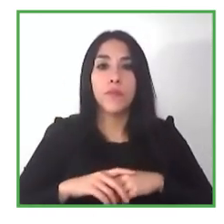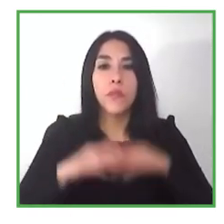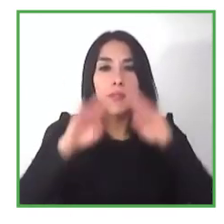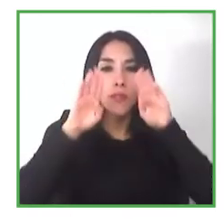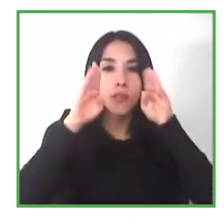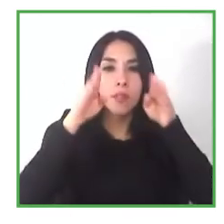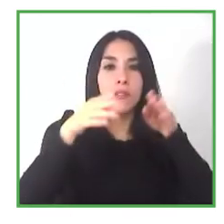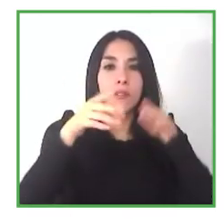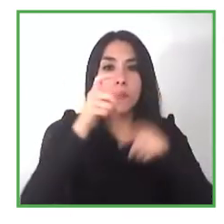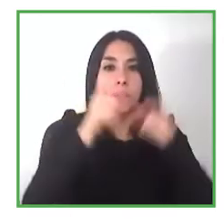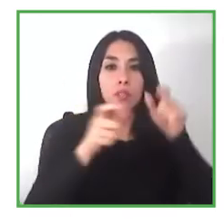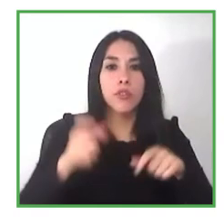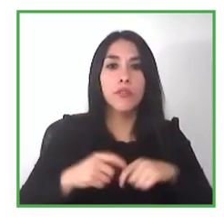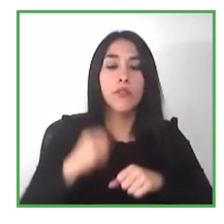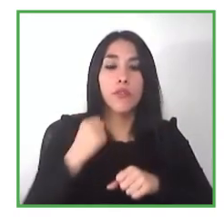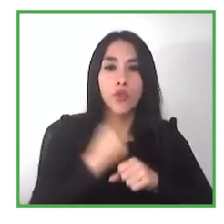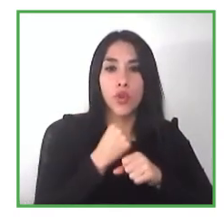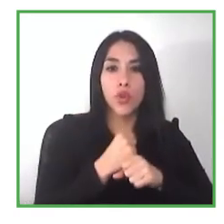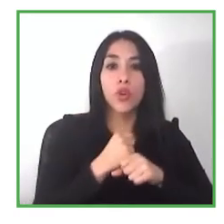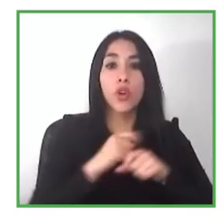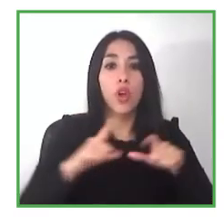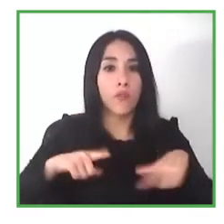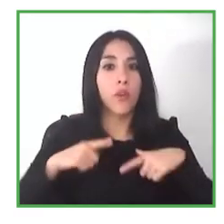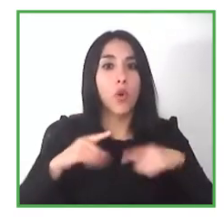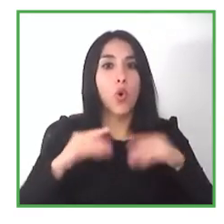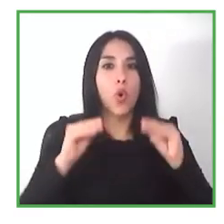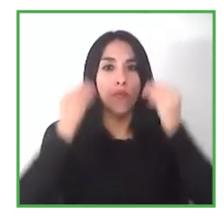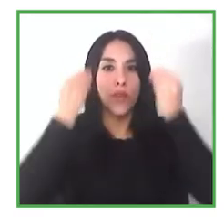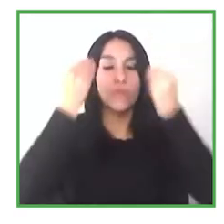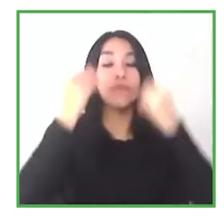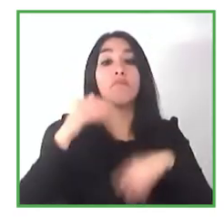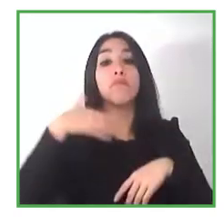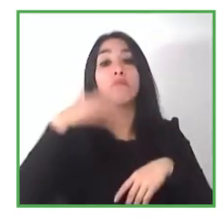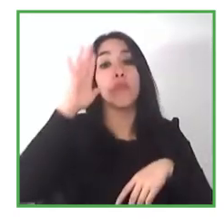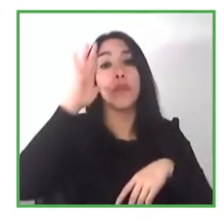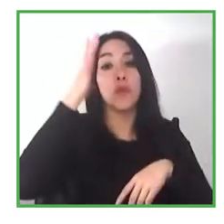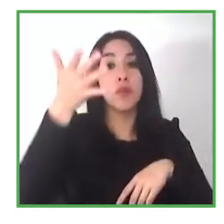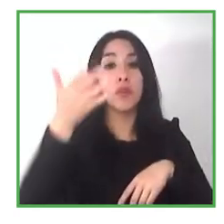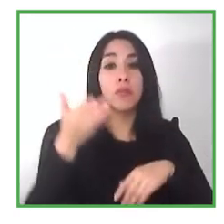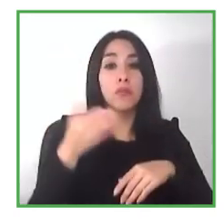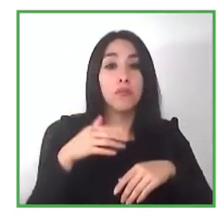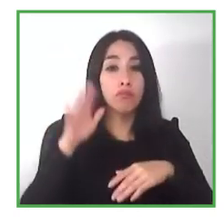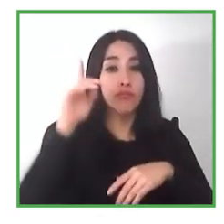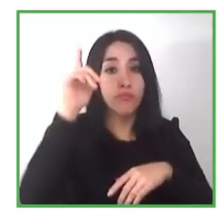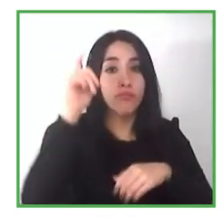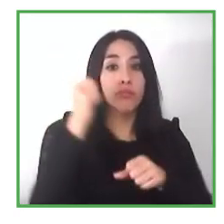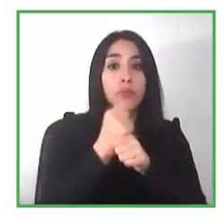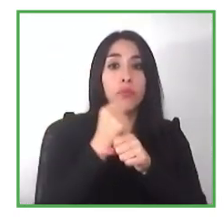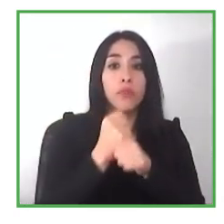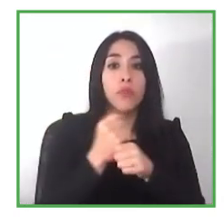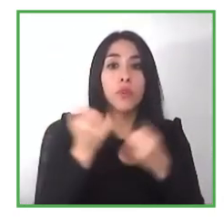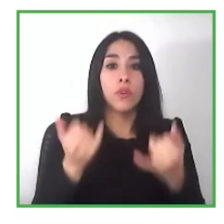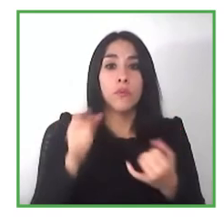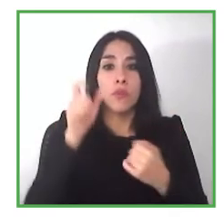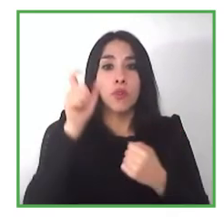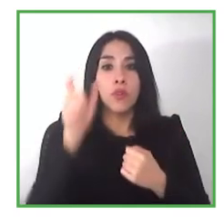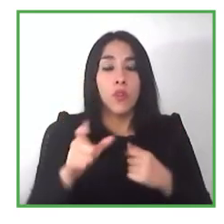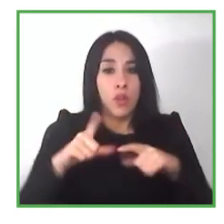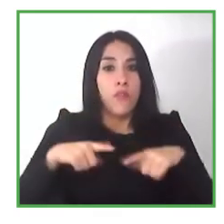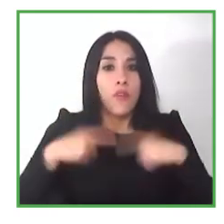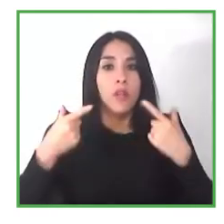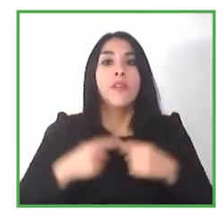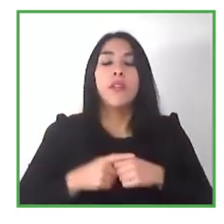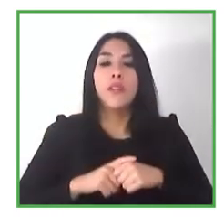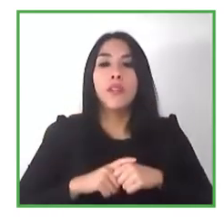adults um and and uh around the employer so that nobody feels alone at any stage